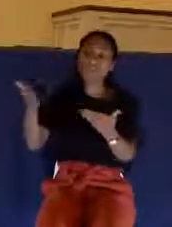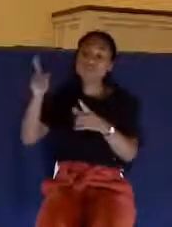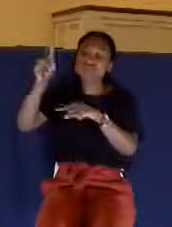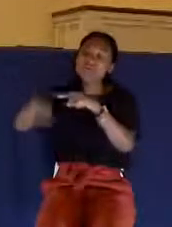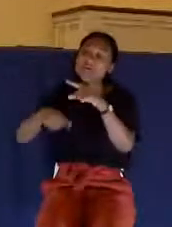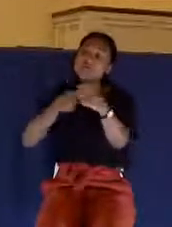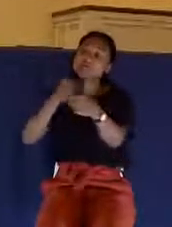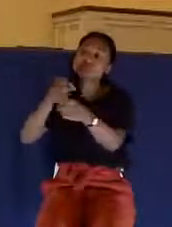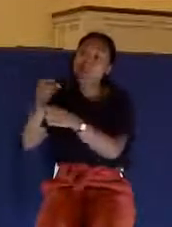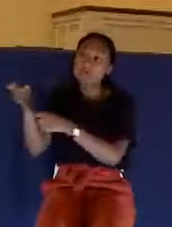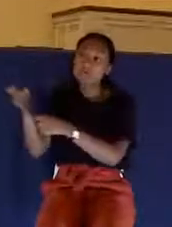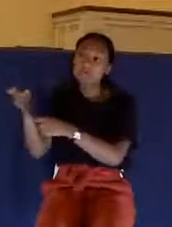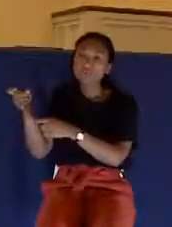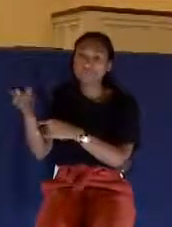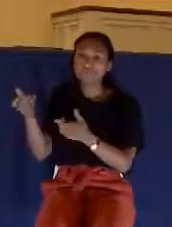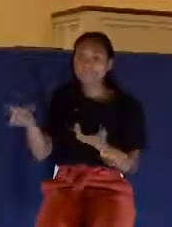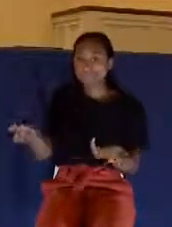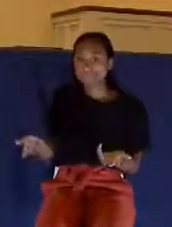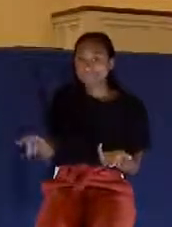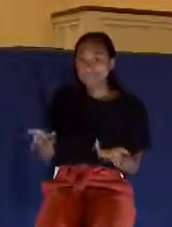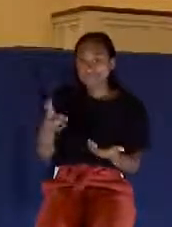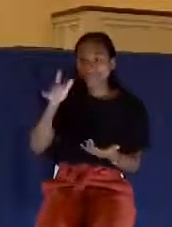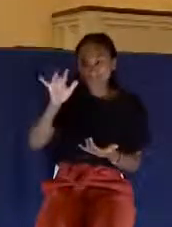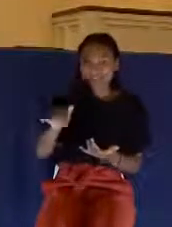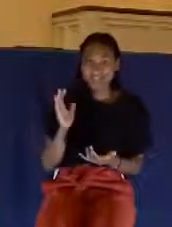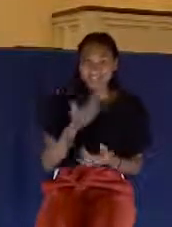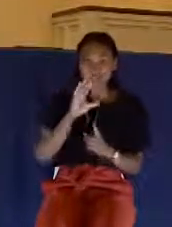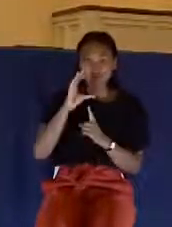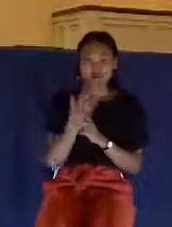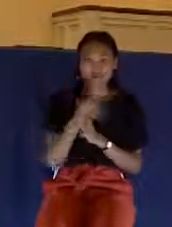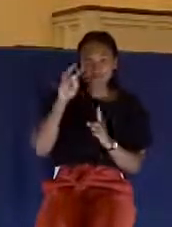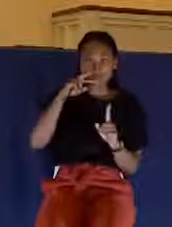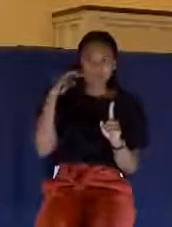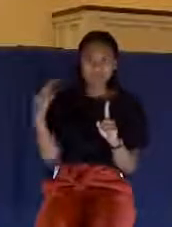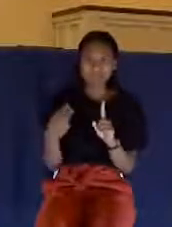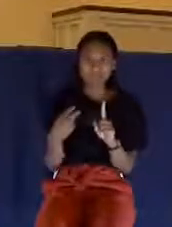And that's the thinking of the modern culture today.